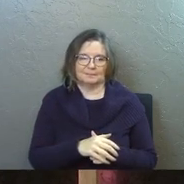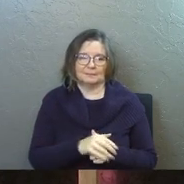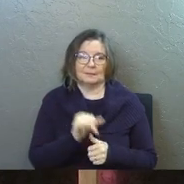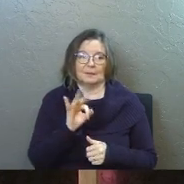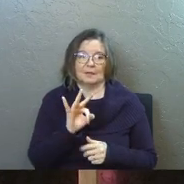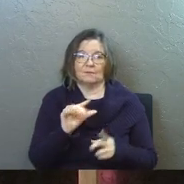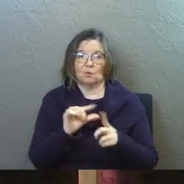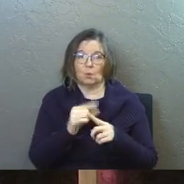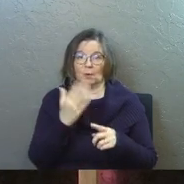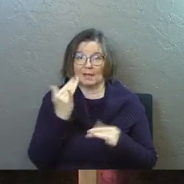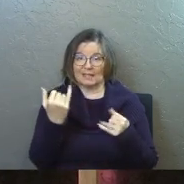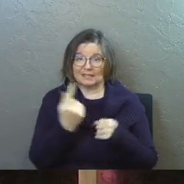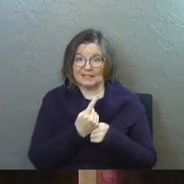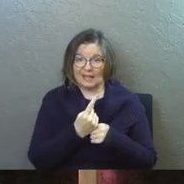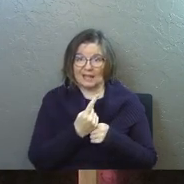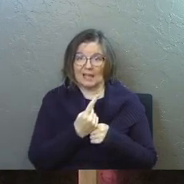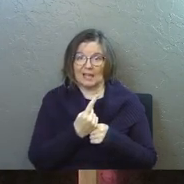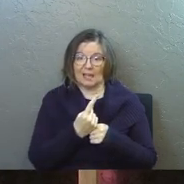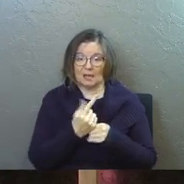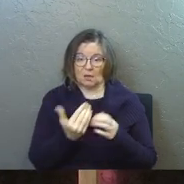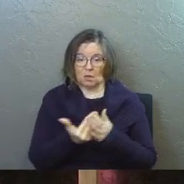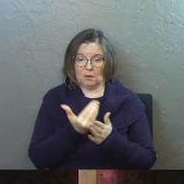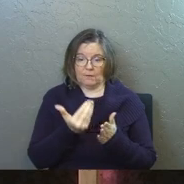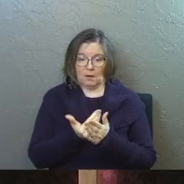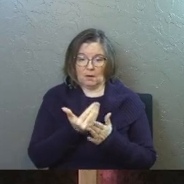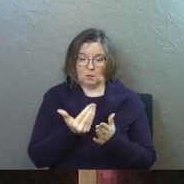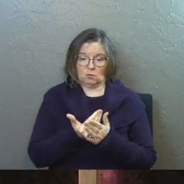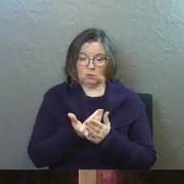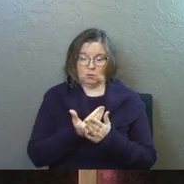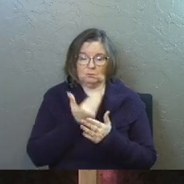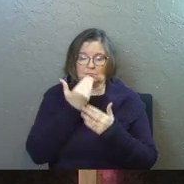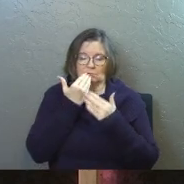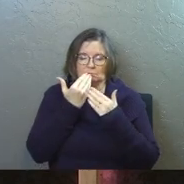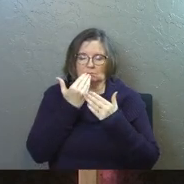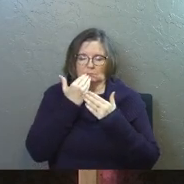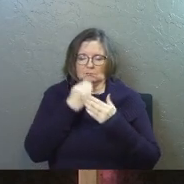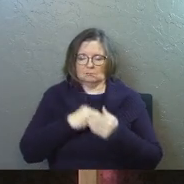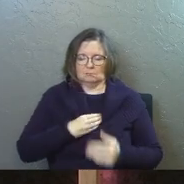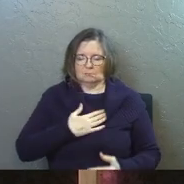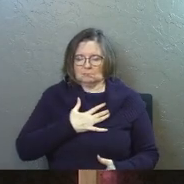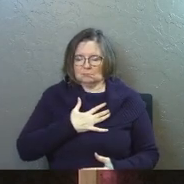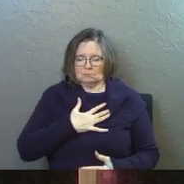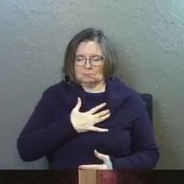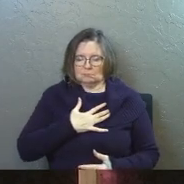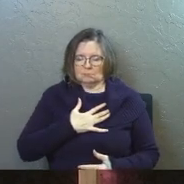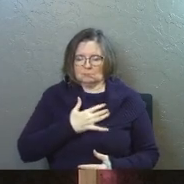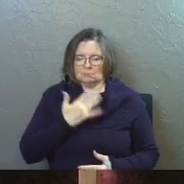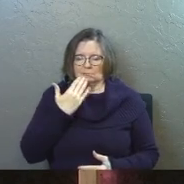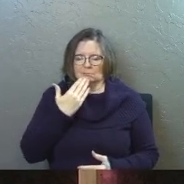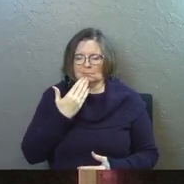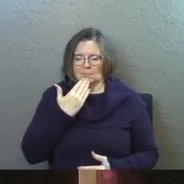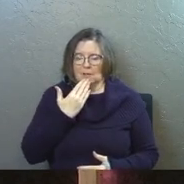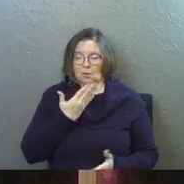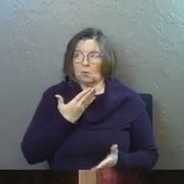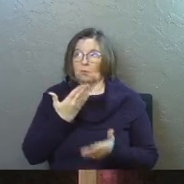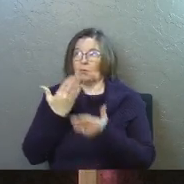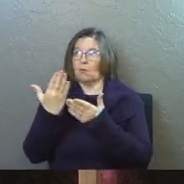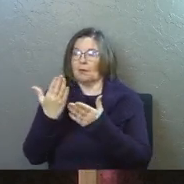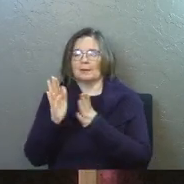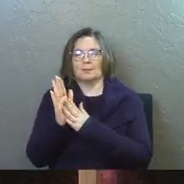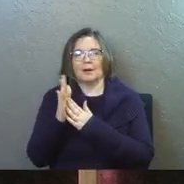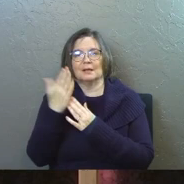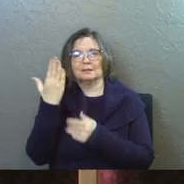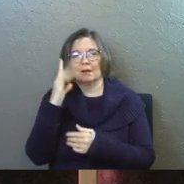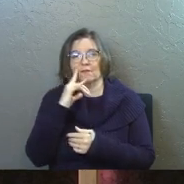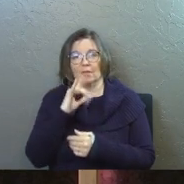But if the word of God today stirred afresh and a new gratitude in you, and you get to offer that to the Lord today, praise